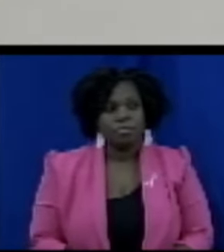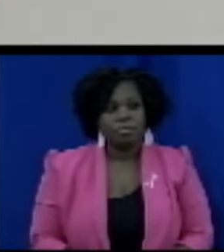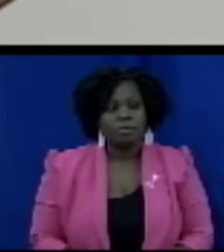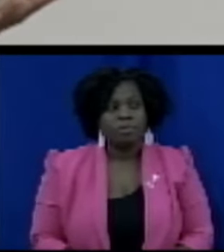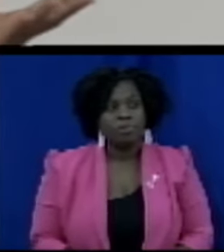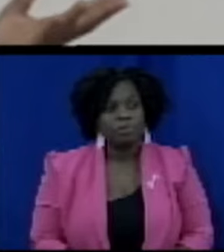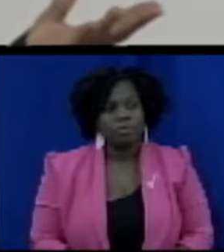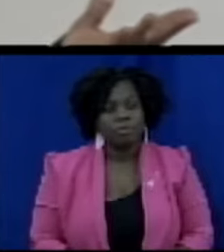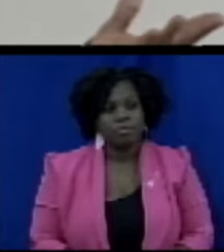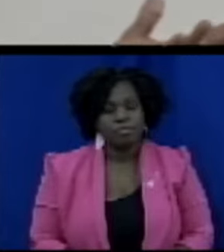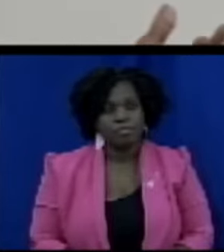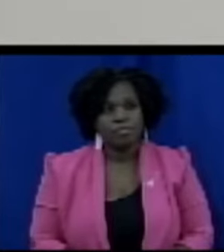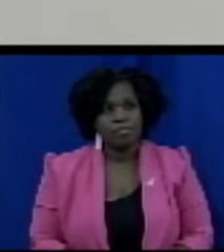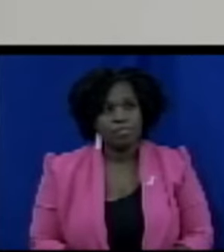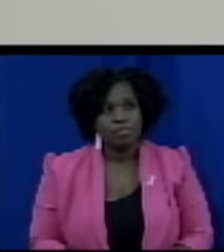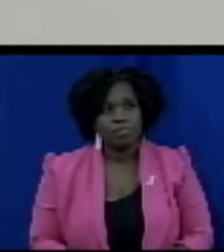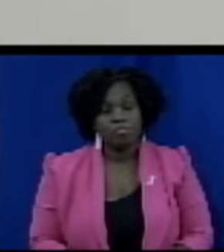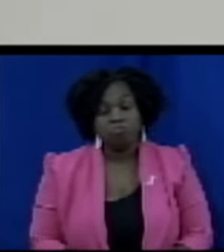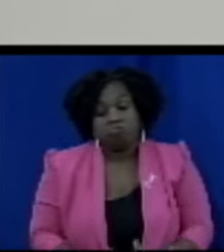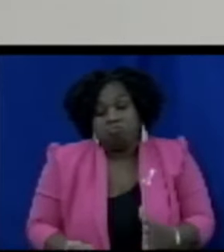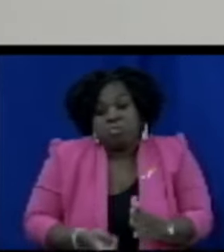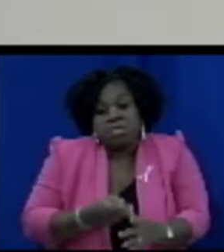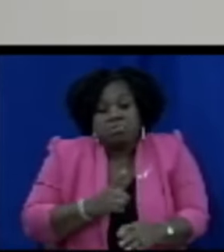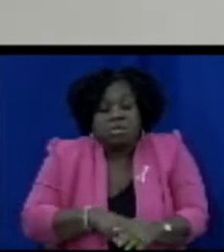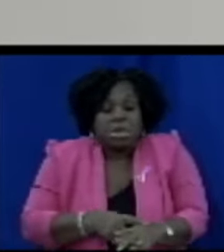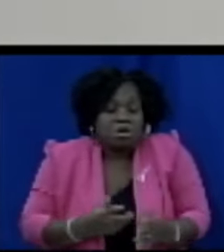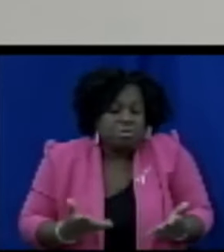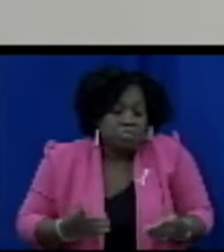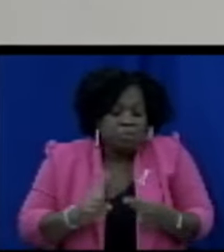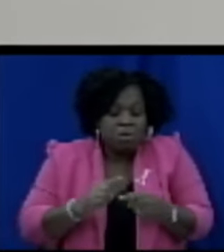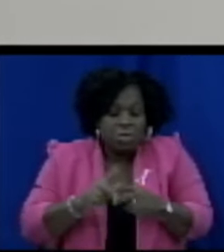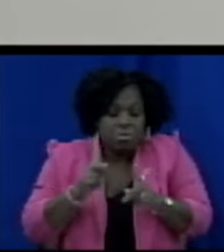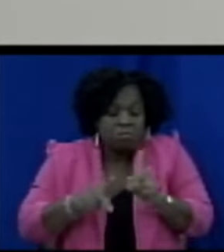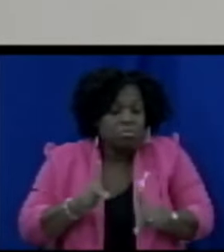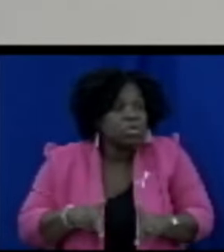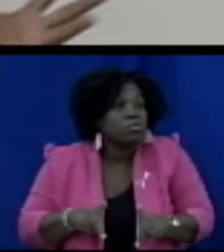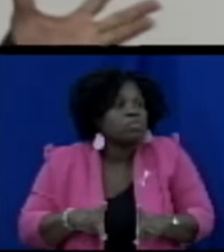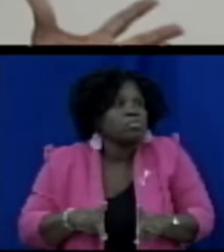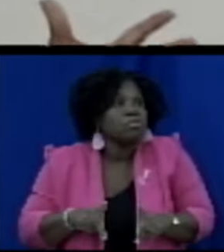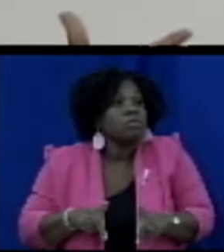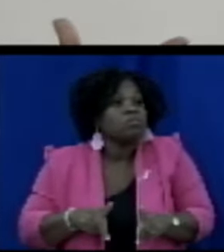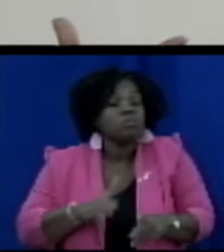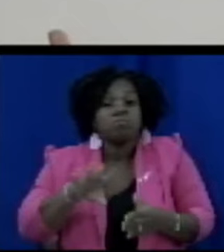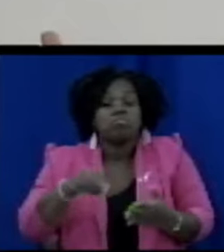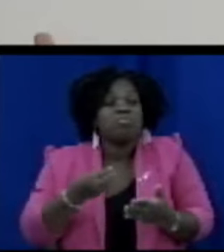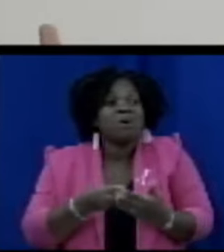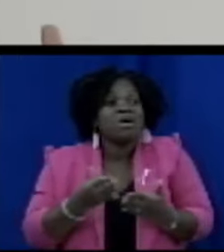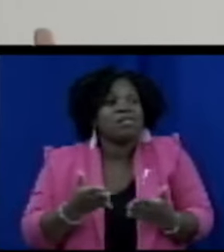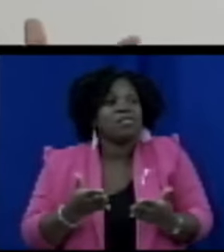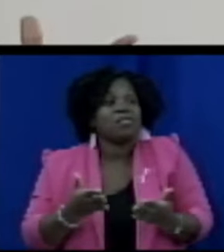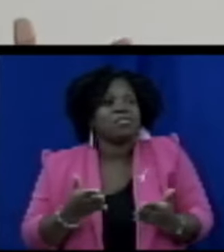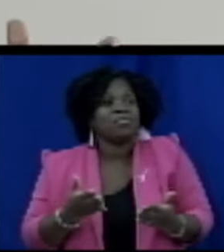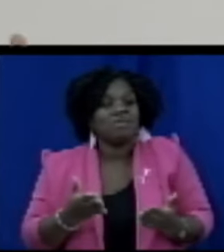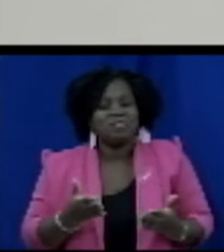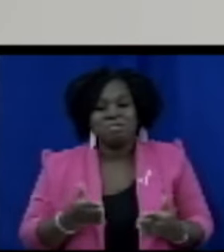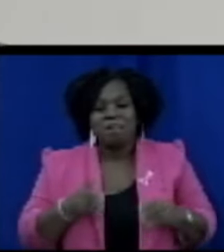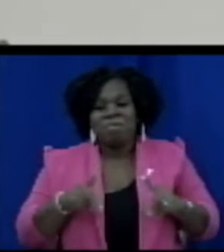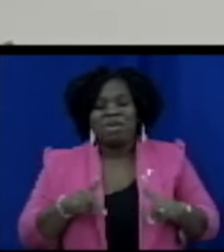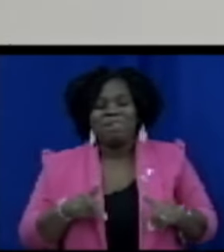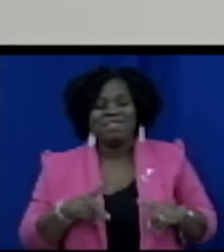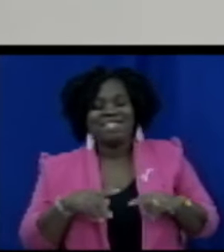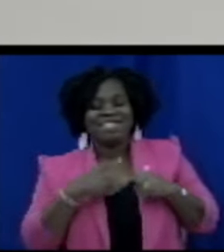persons you know when you find something people they give you all kind of flowy language